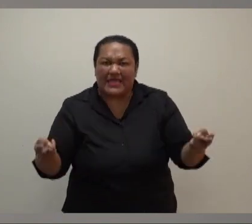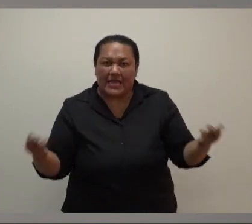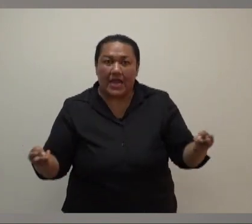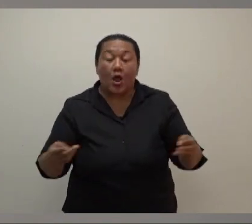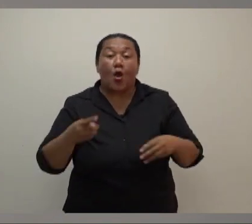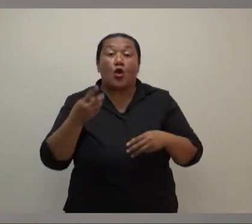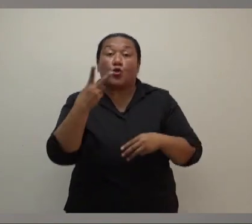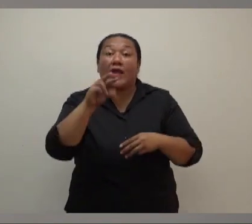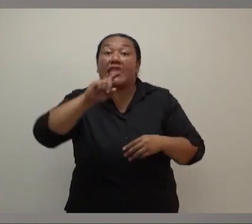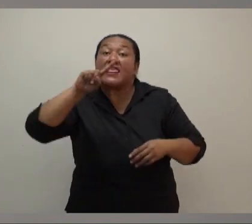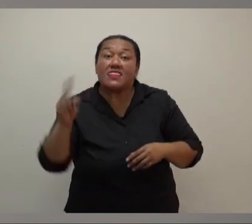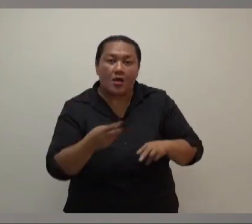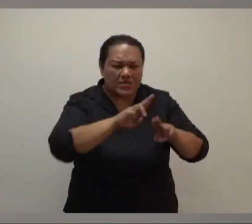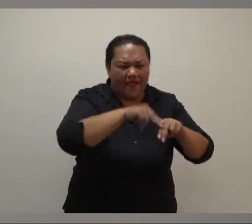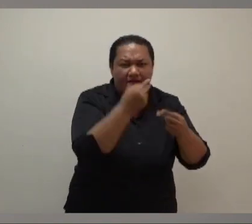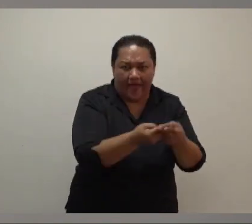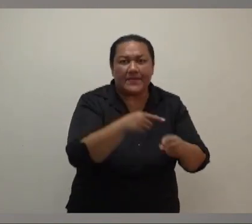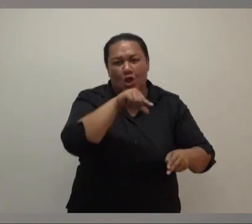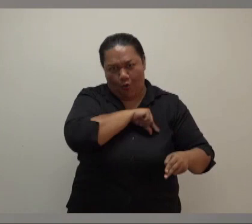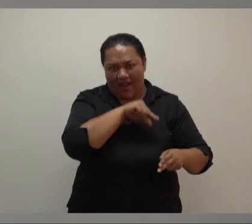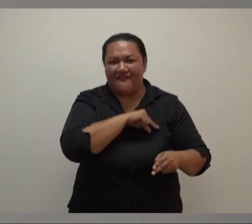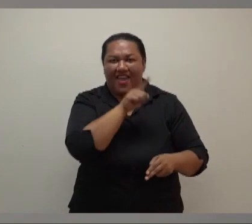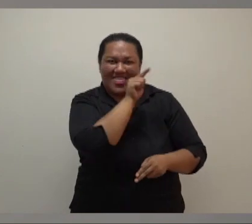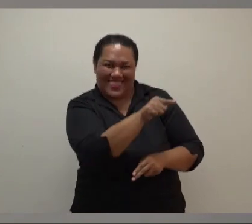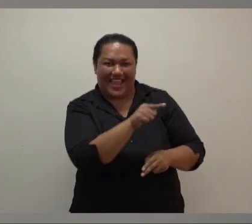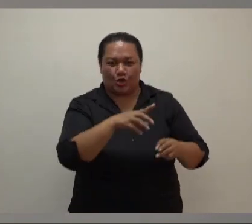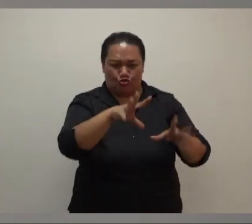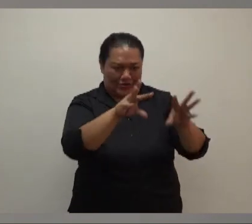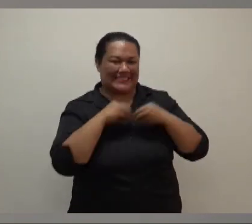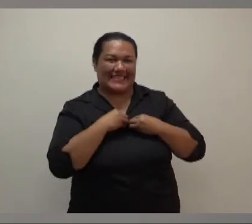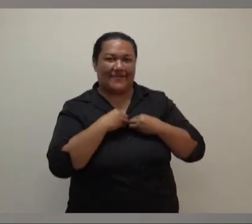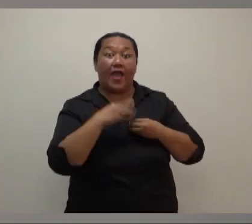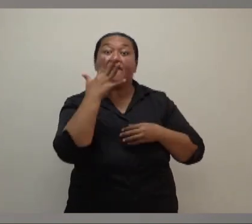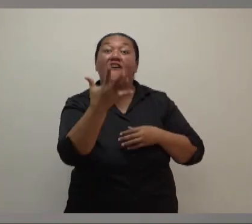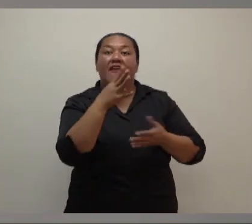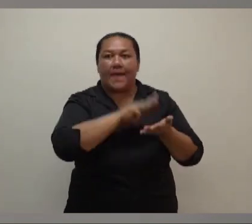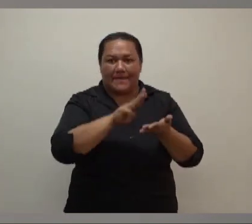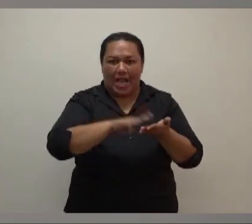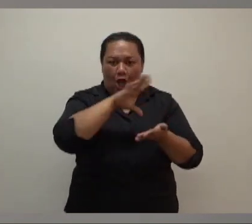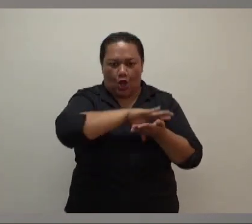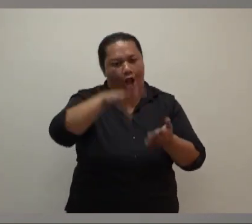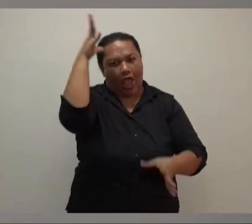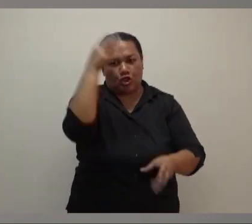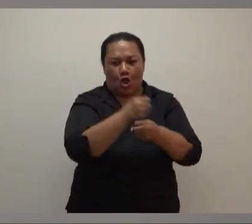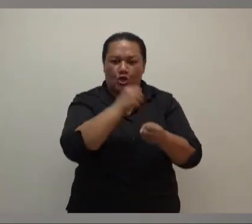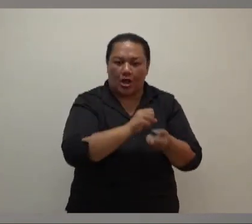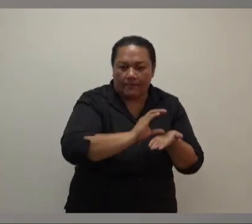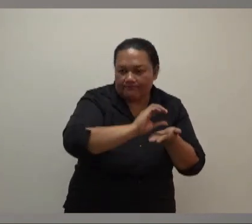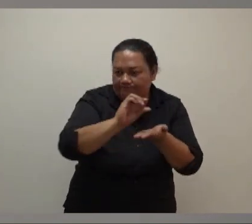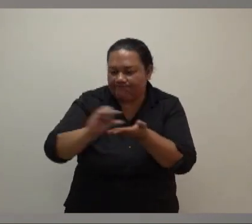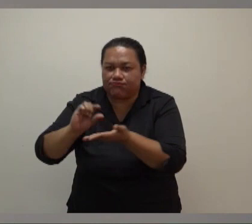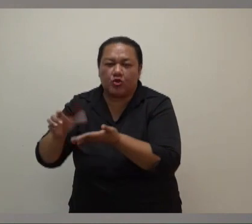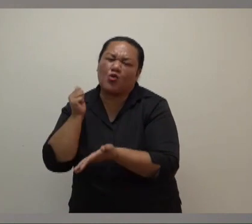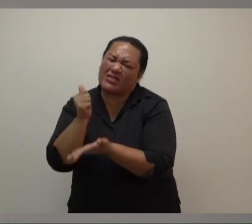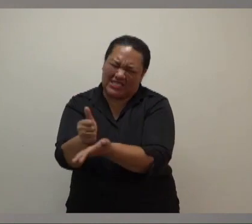,000 households that will qualify. So we've allocated $5 million for this particular purpose. To apply for assistance,